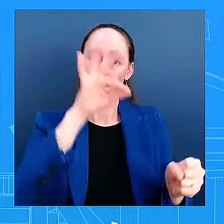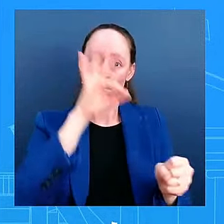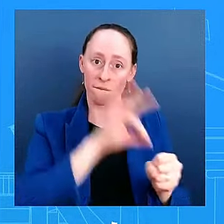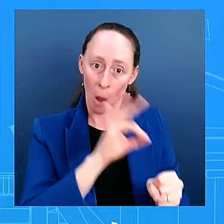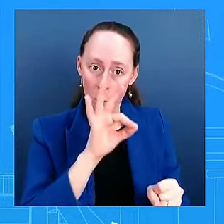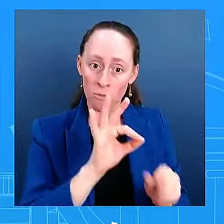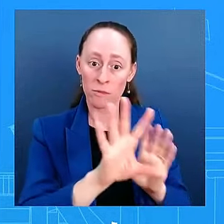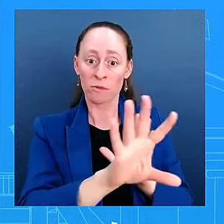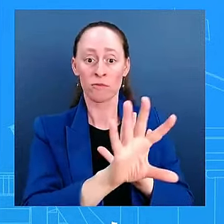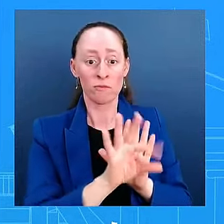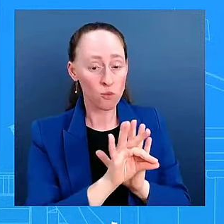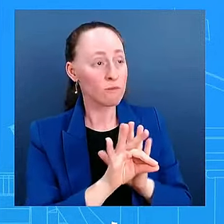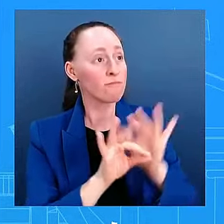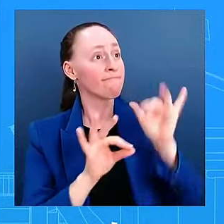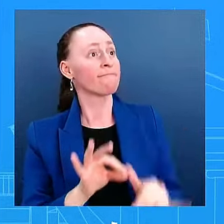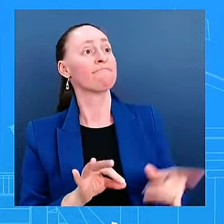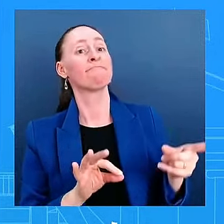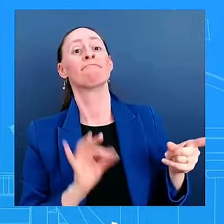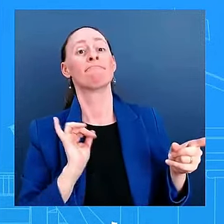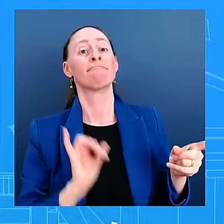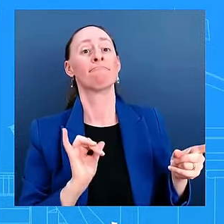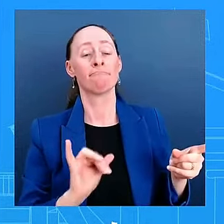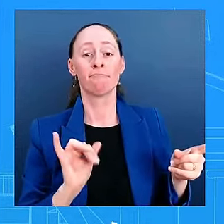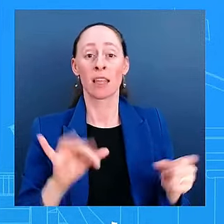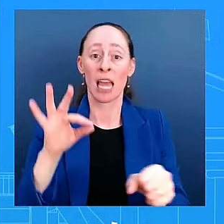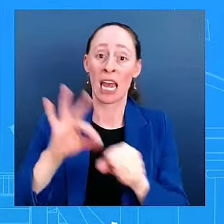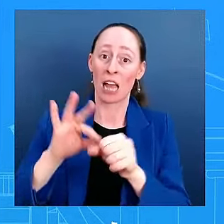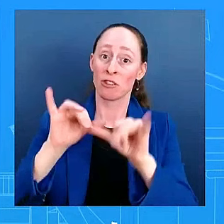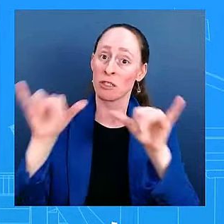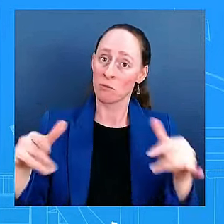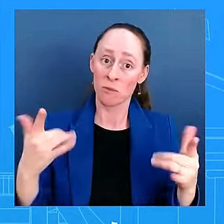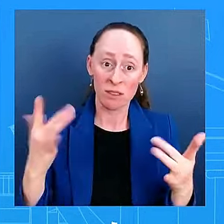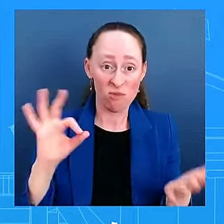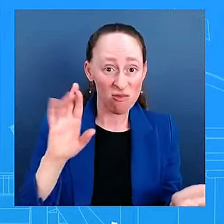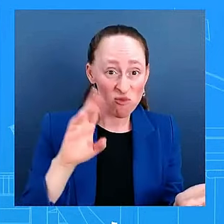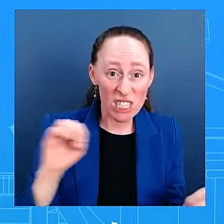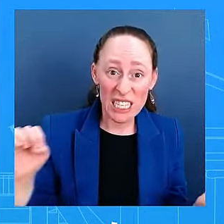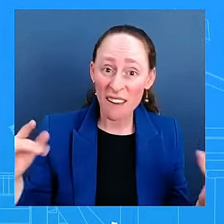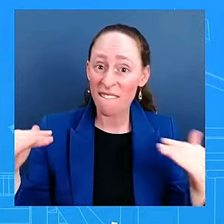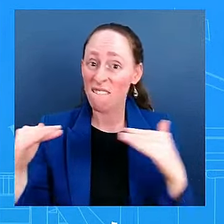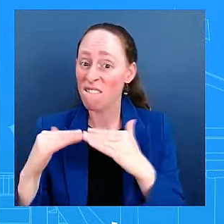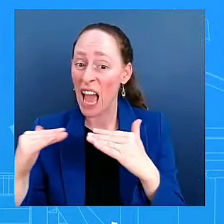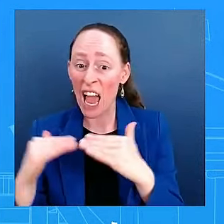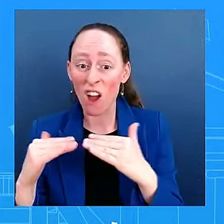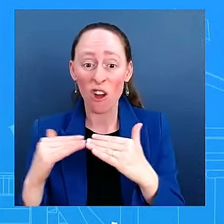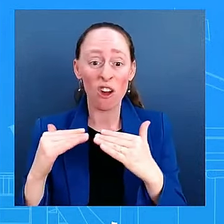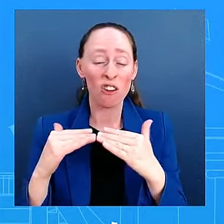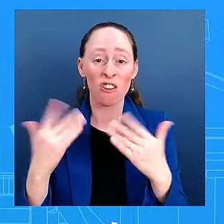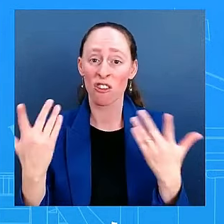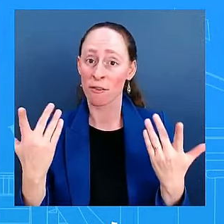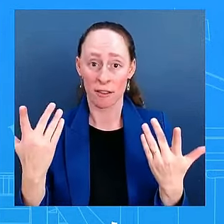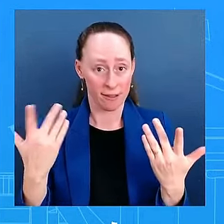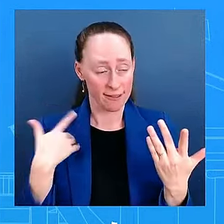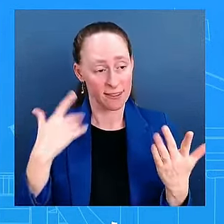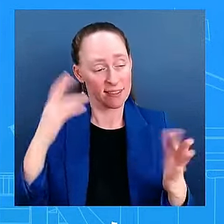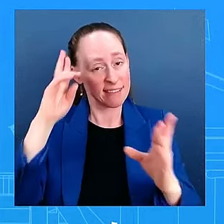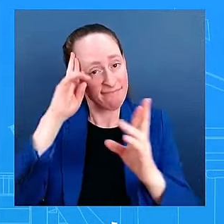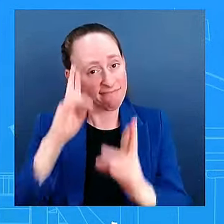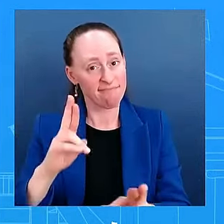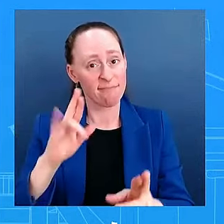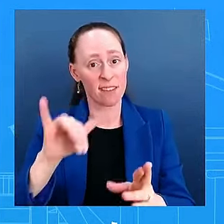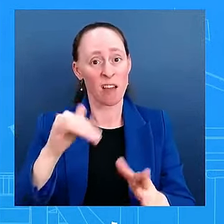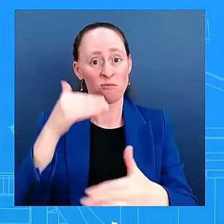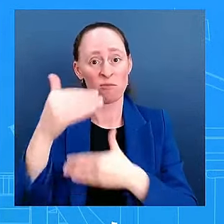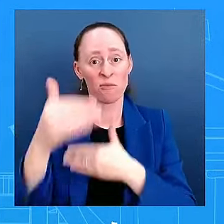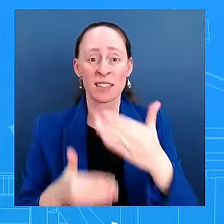And we respect the election process. We do. And Americans spoke. And so the